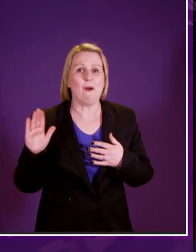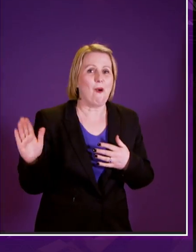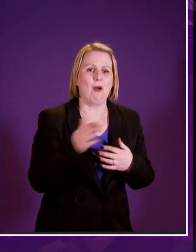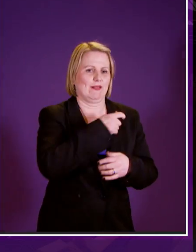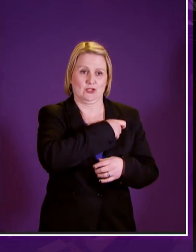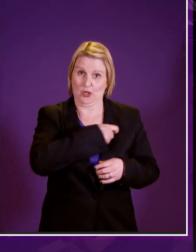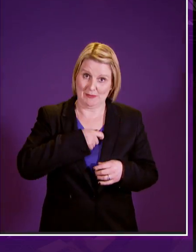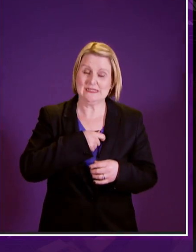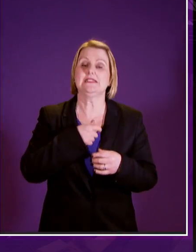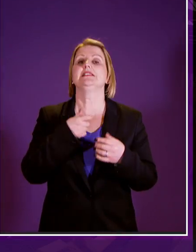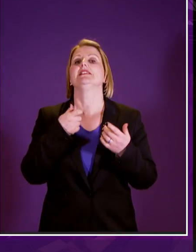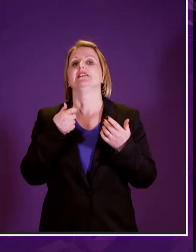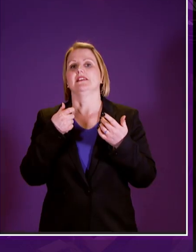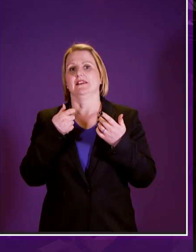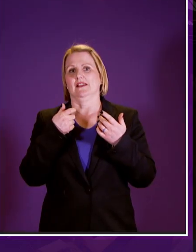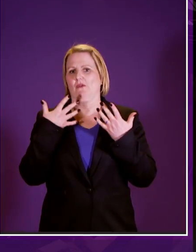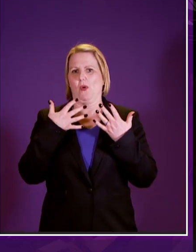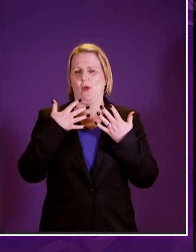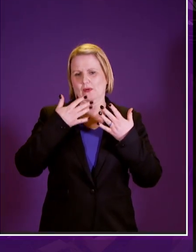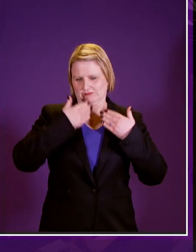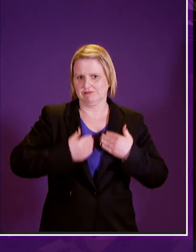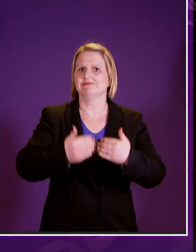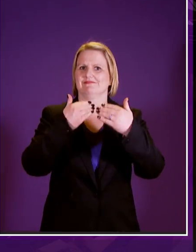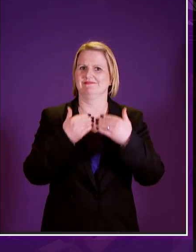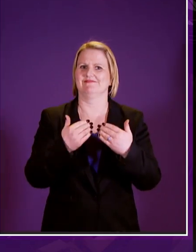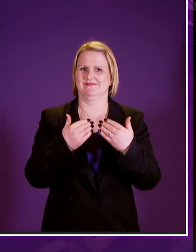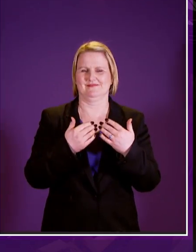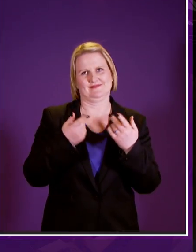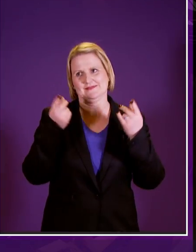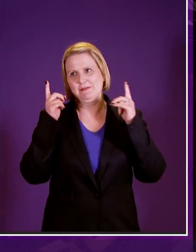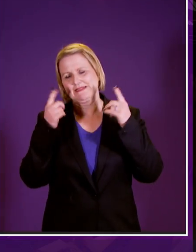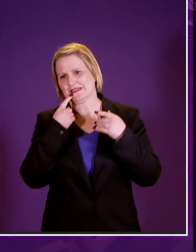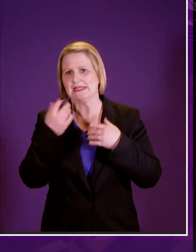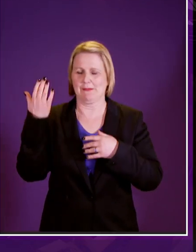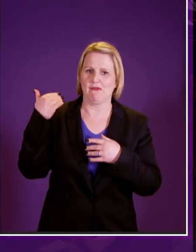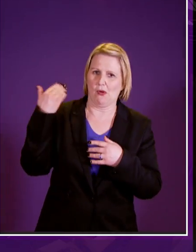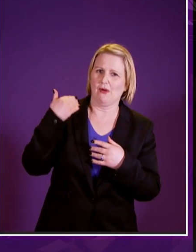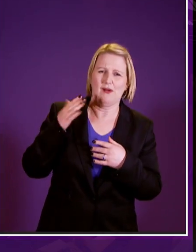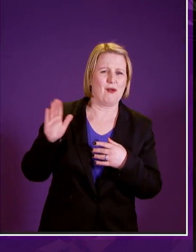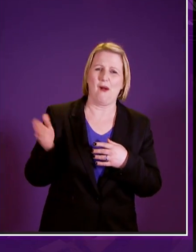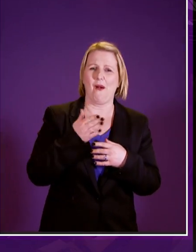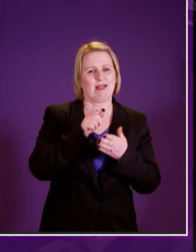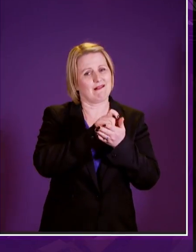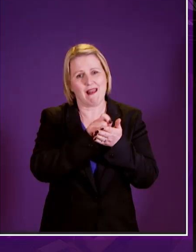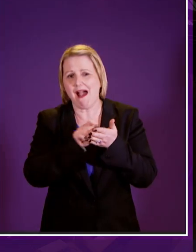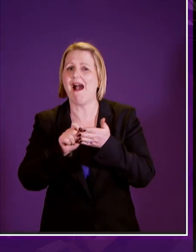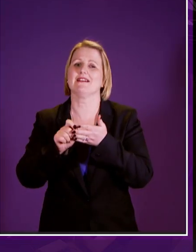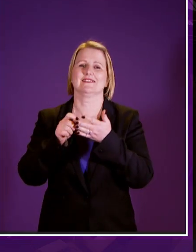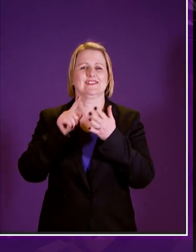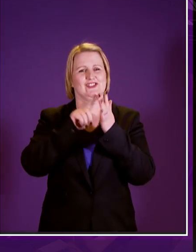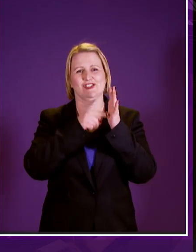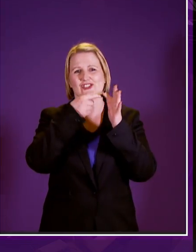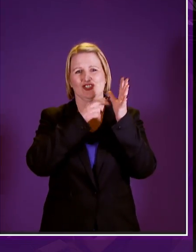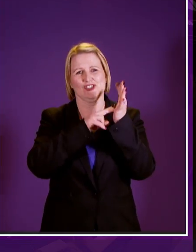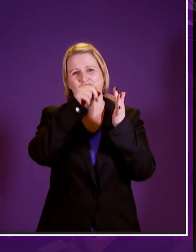on the committee who went forward with this the minister and this has been said before as well all of the clarts and janet and